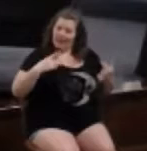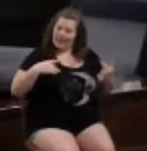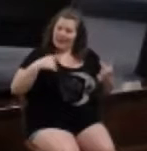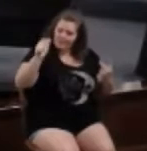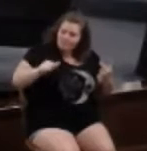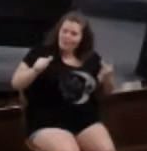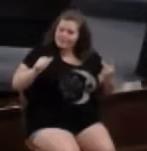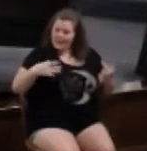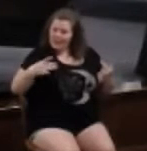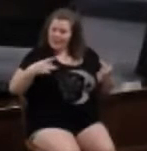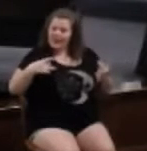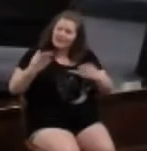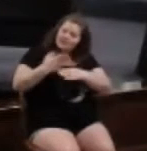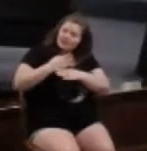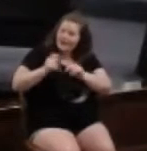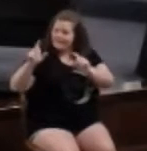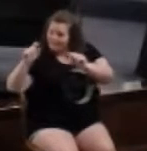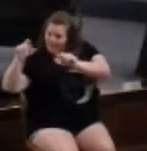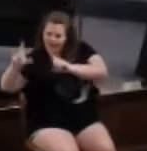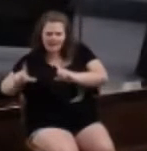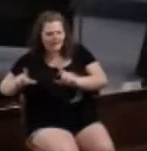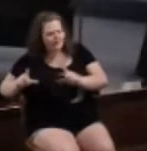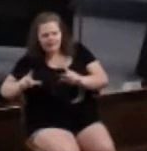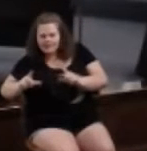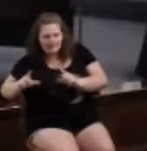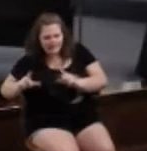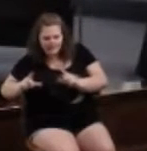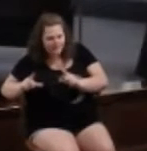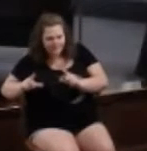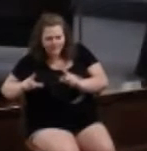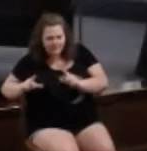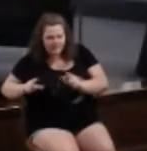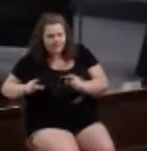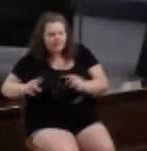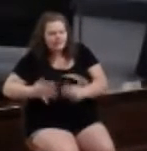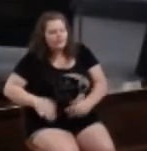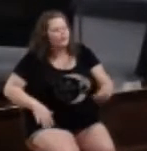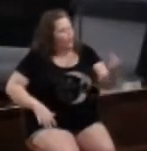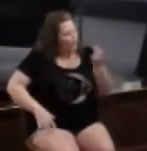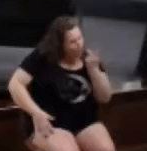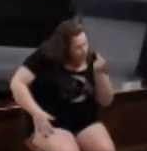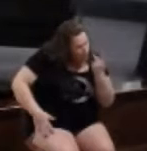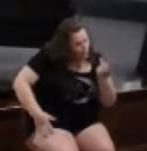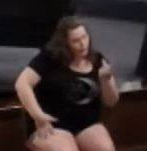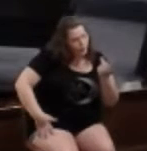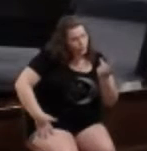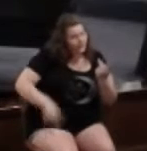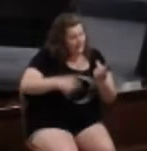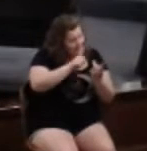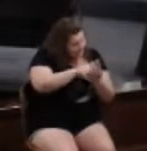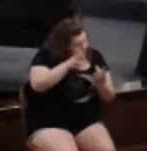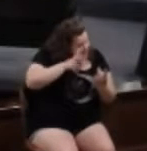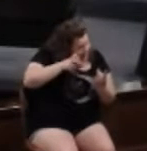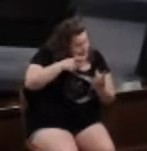shares can I get? Between you and him alone. If he listens to you,